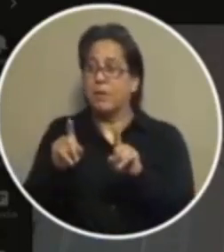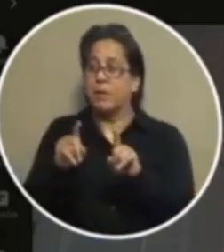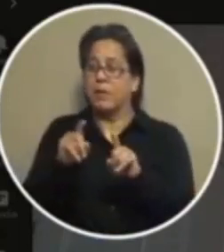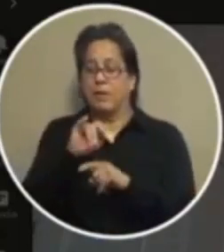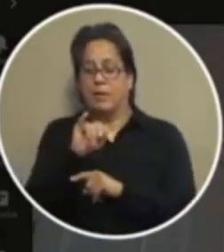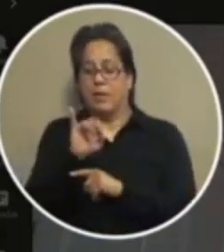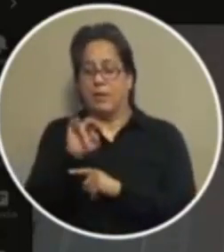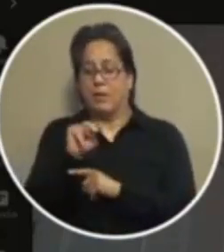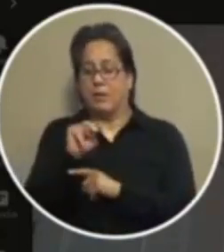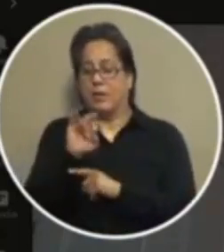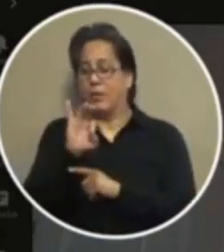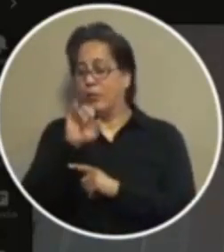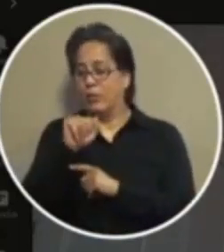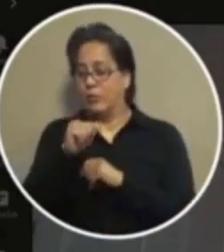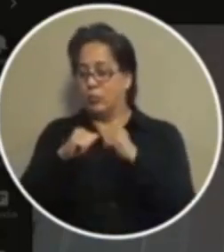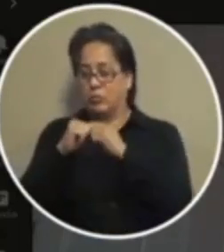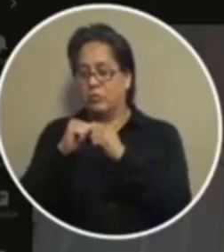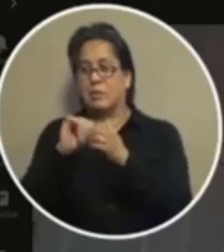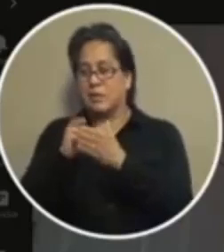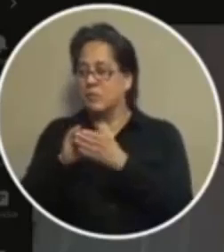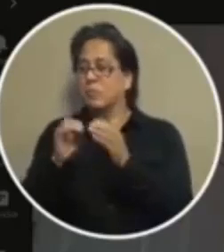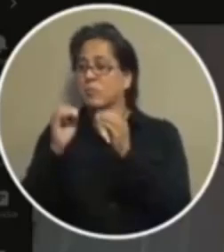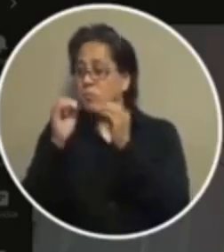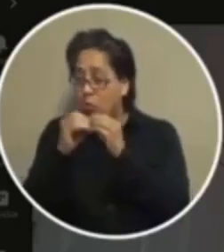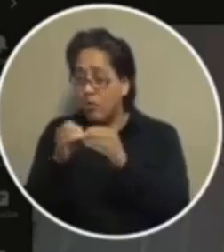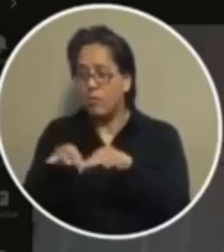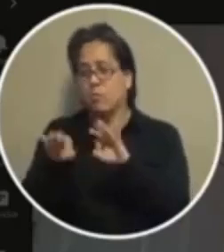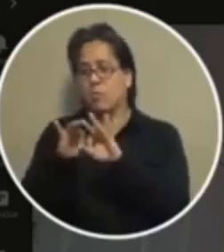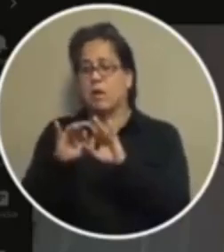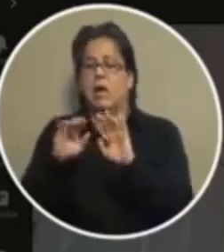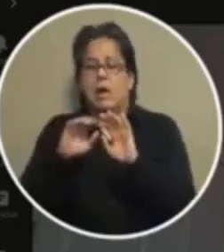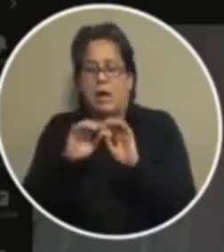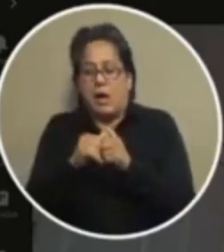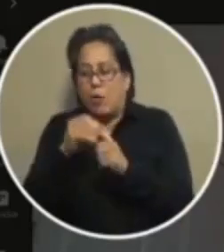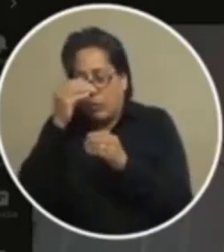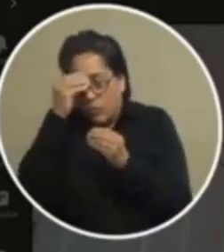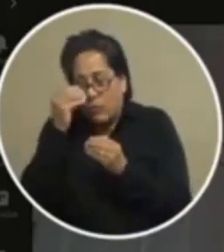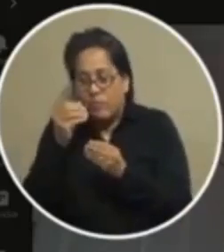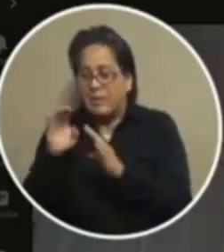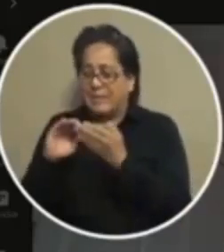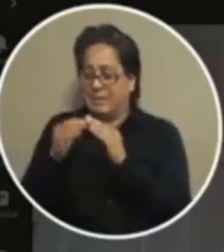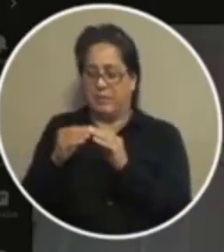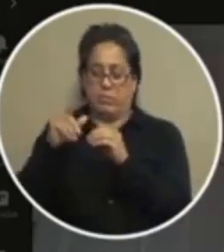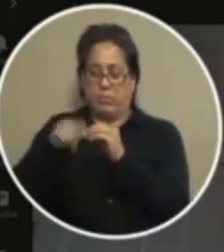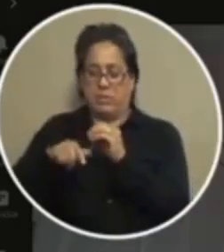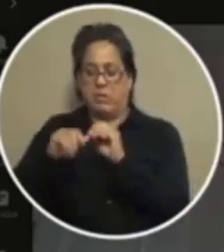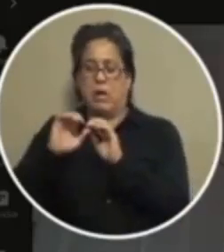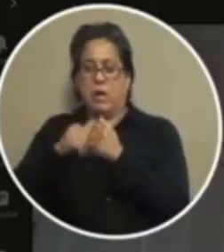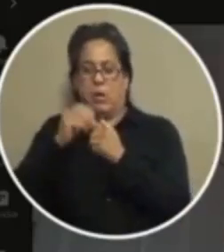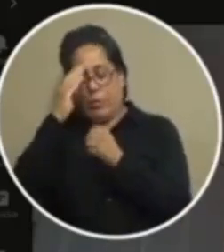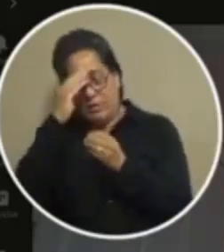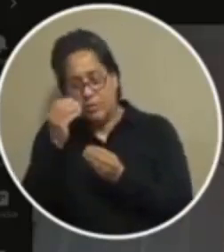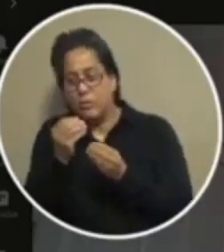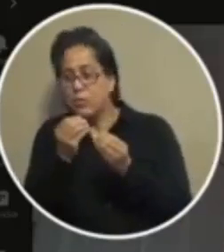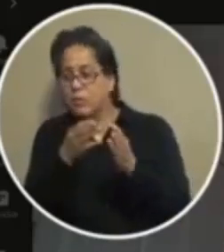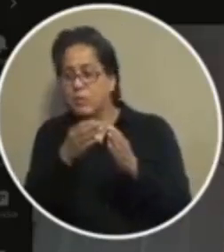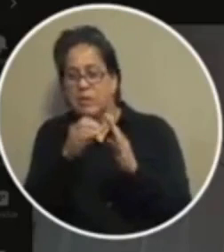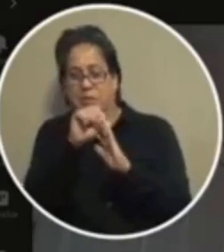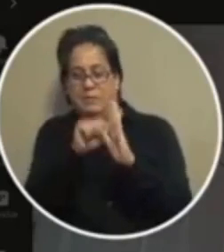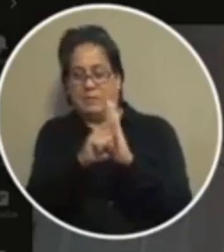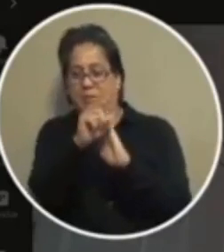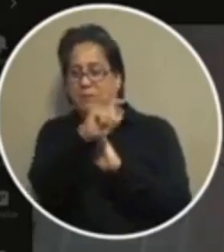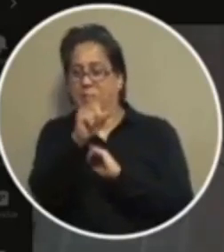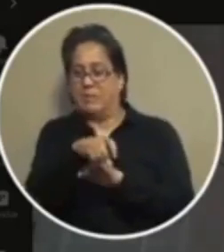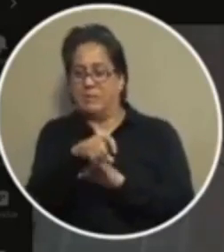question is the most is the greatest one how are you going to notify me the city of el paso notify the state of